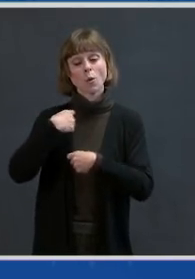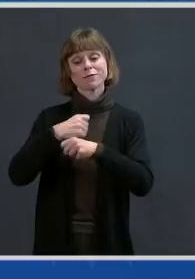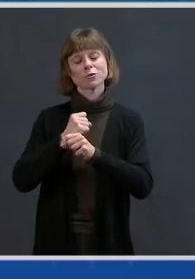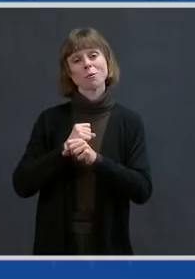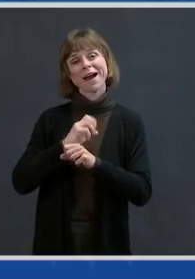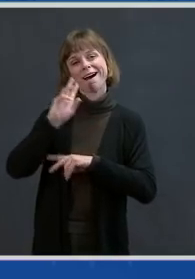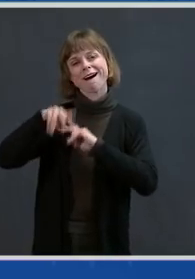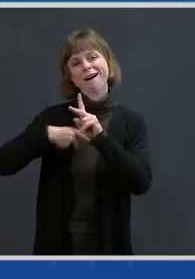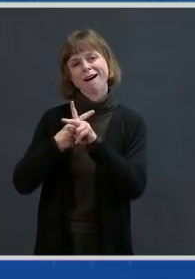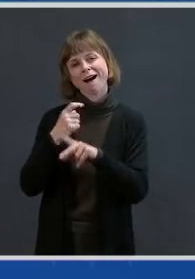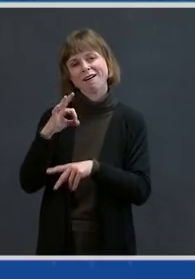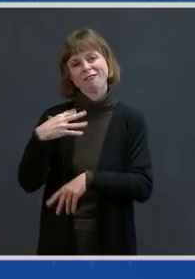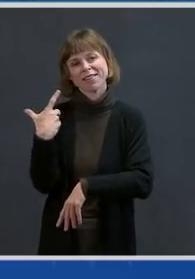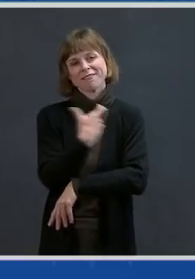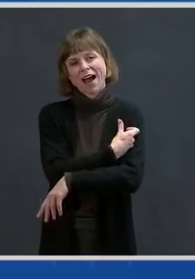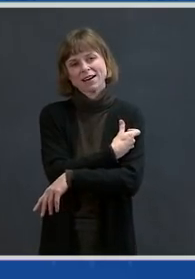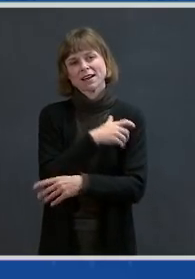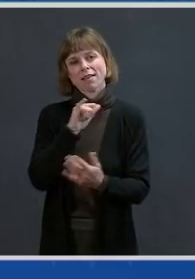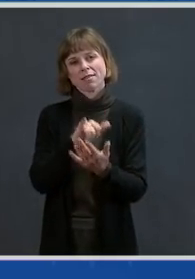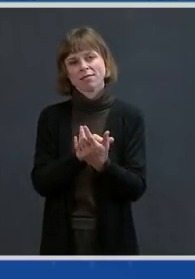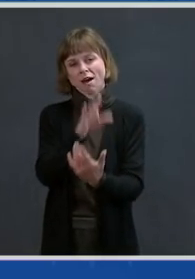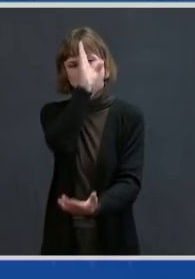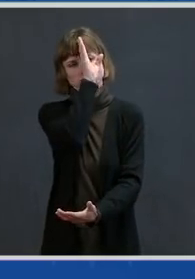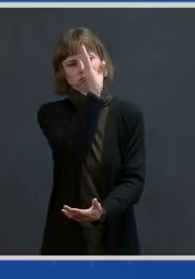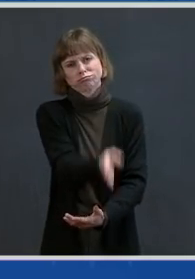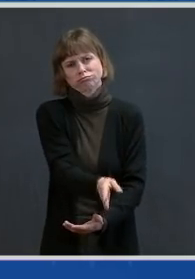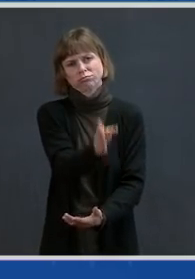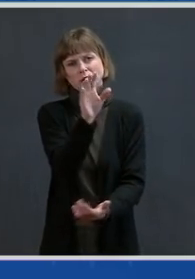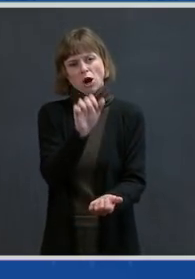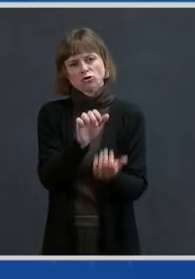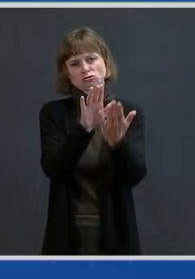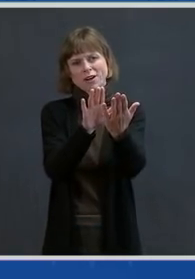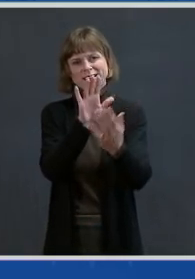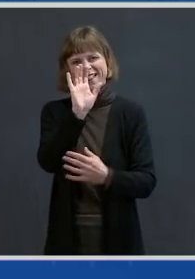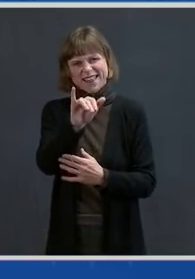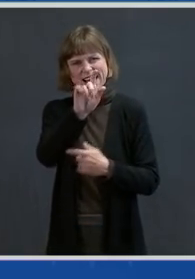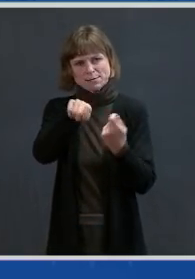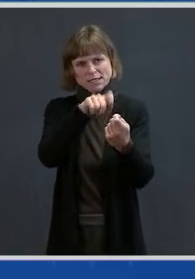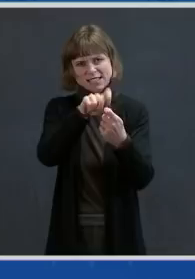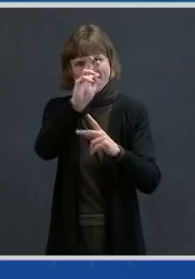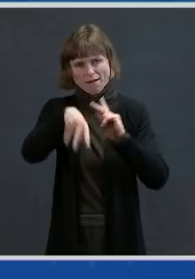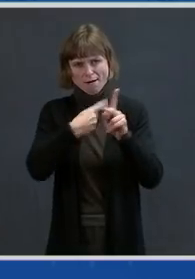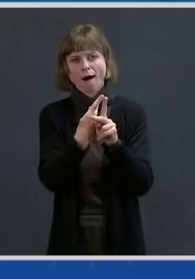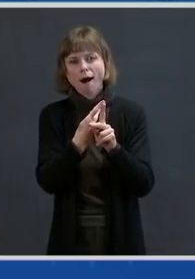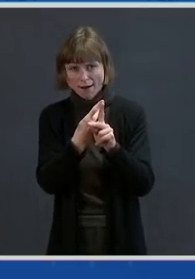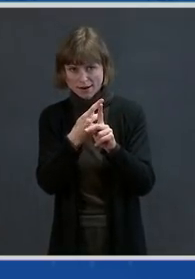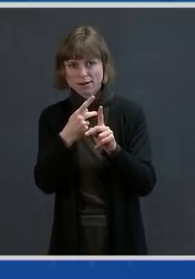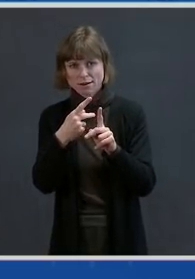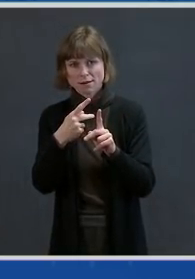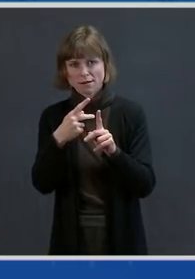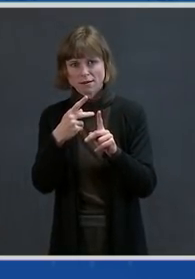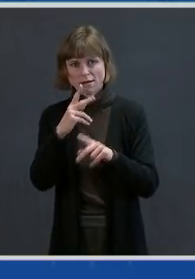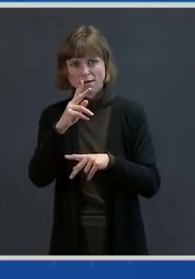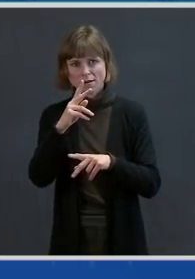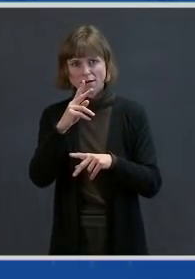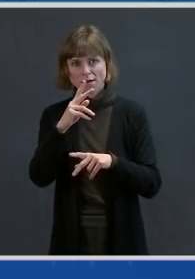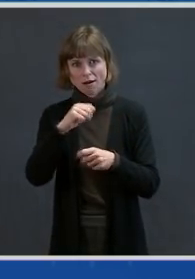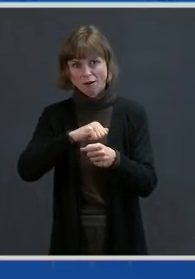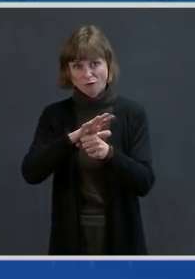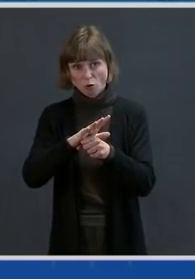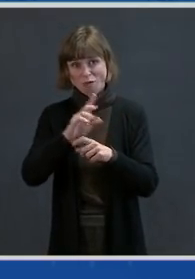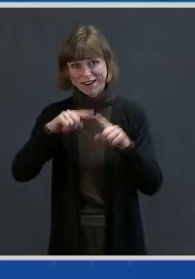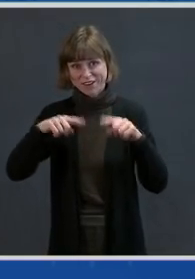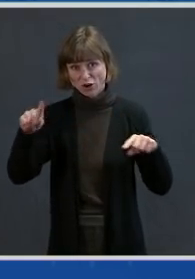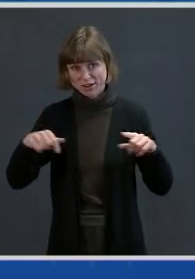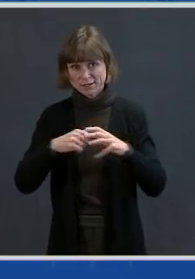actually directly addresses the particular variant in question. Could I have the next slide? And what we've